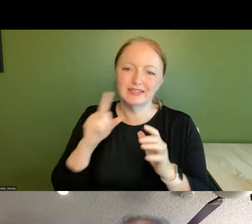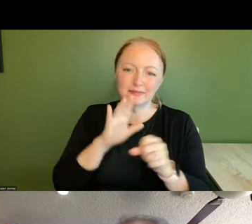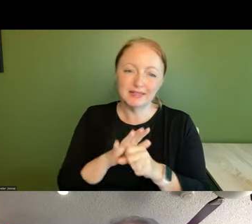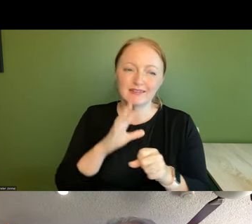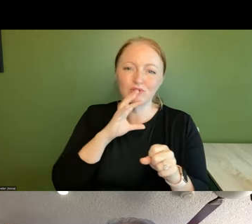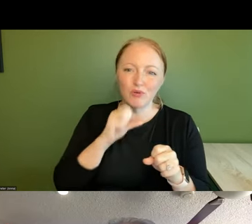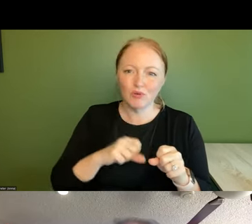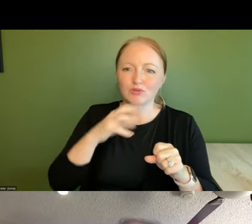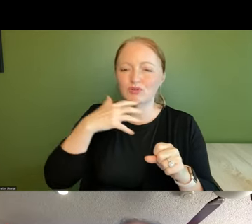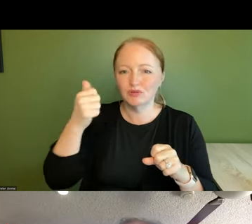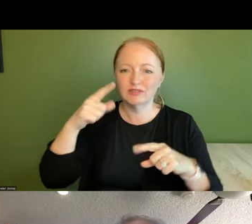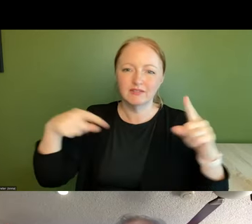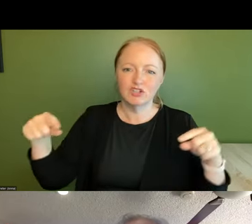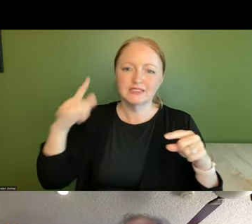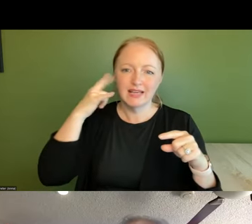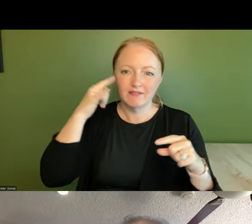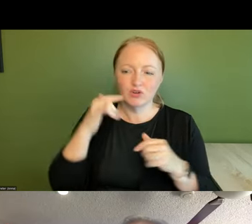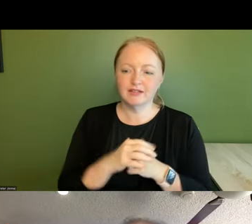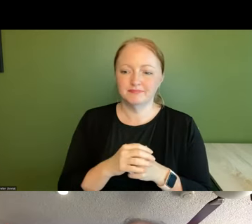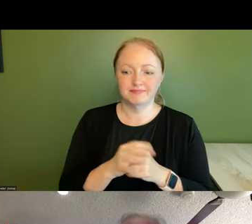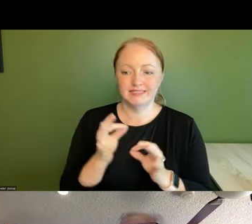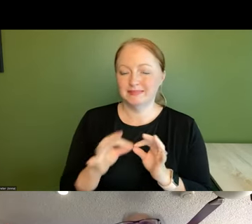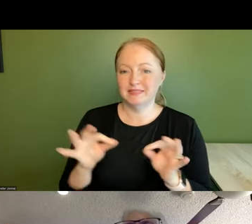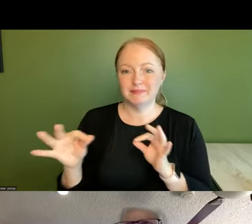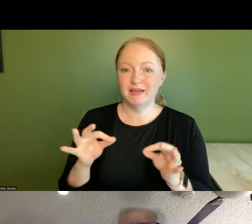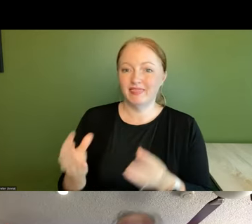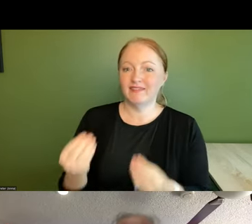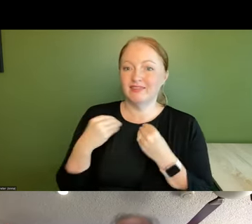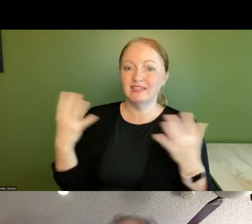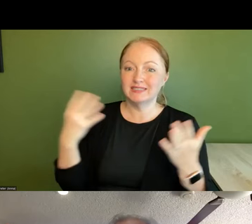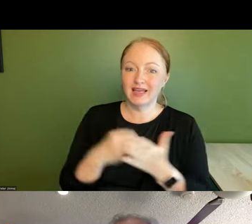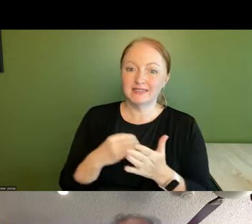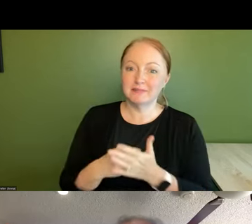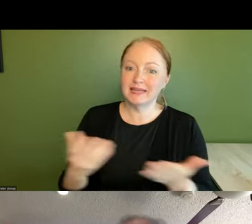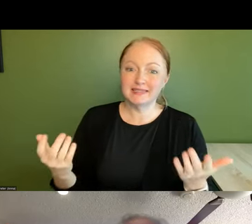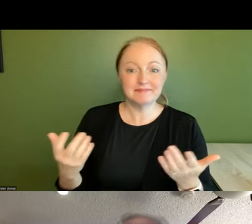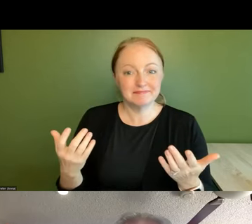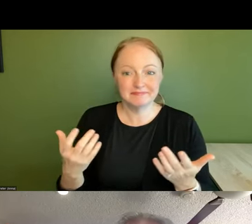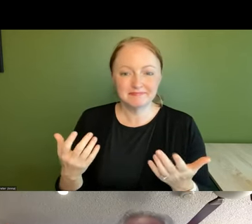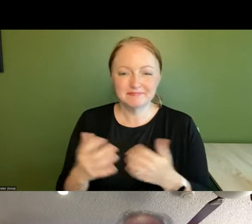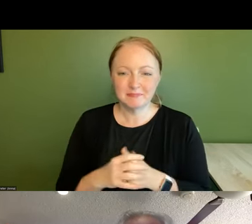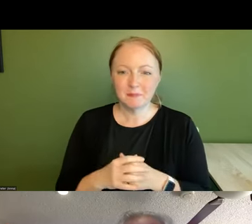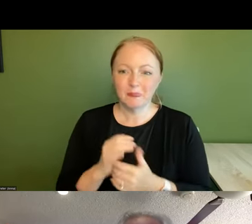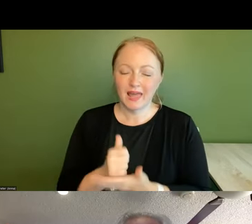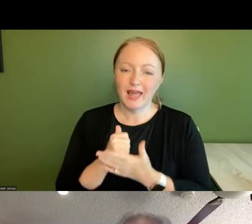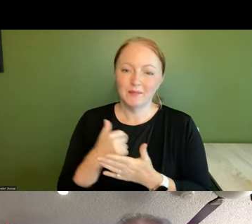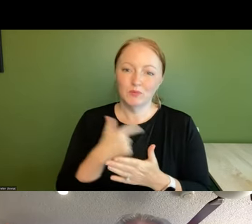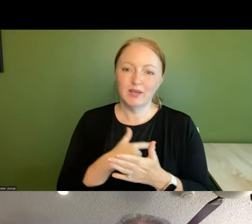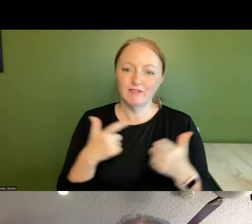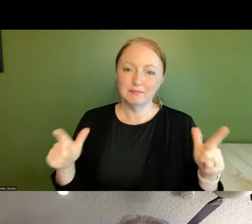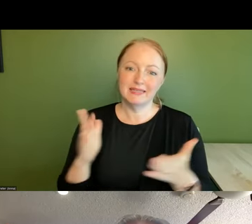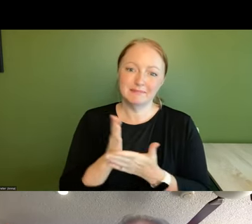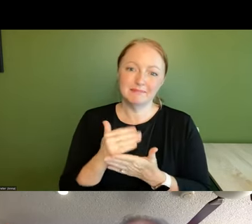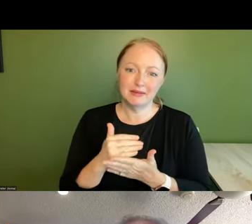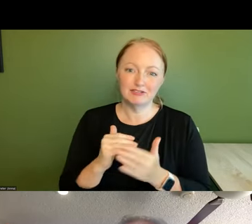and more diverse california and to put it simply they've given us lots of money lots of money and it helps that we have a big budget